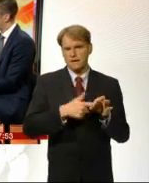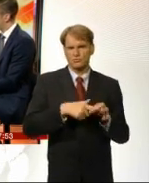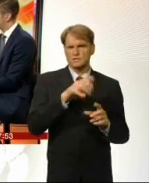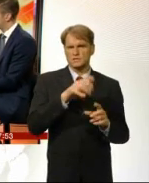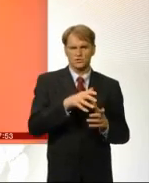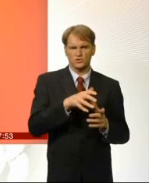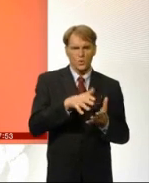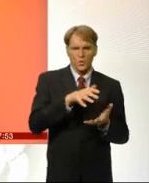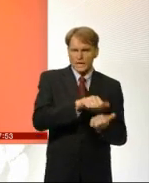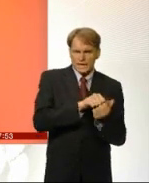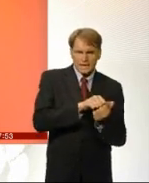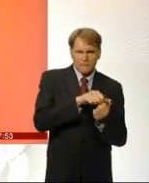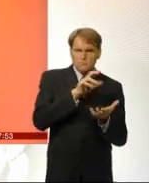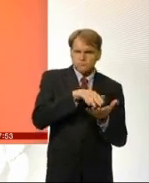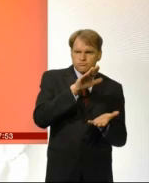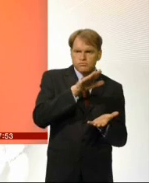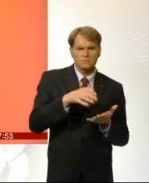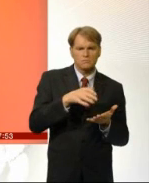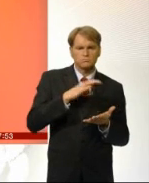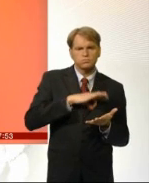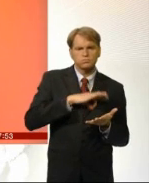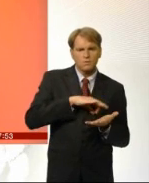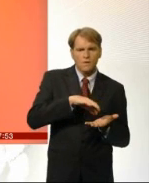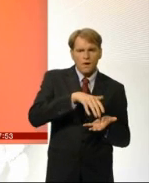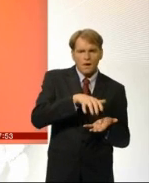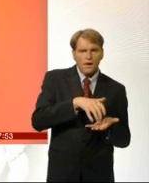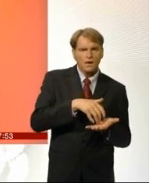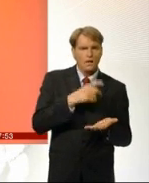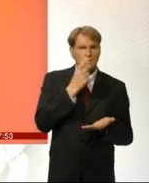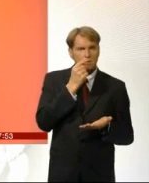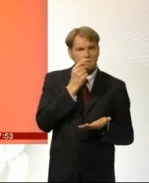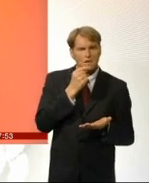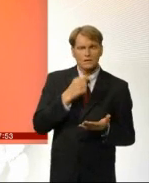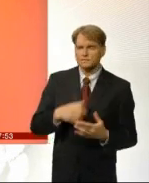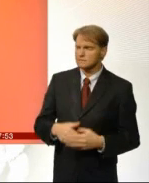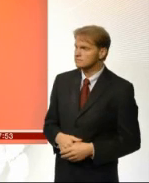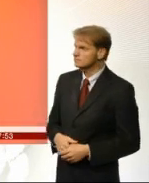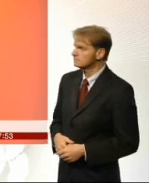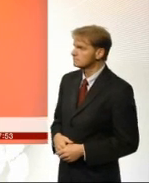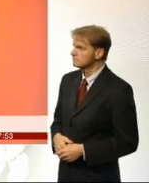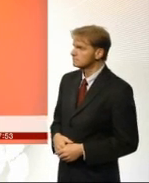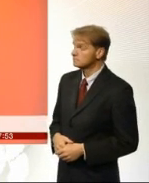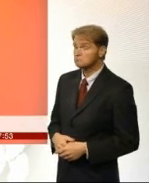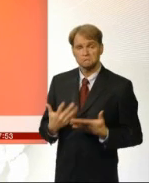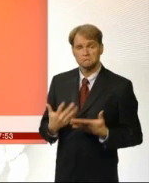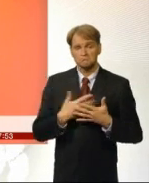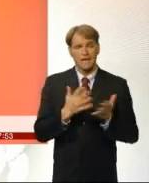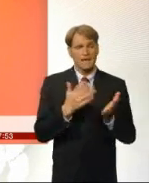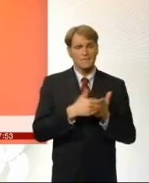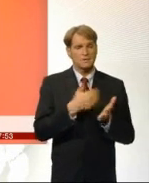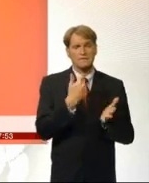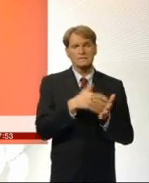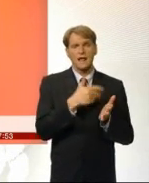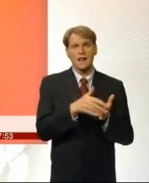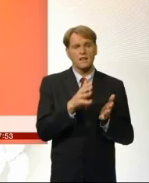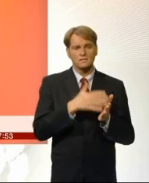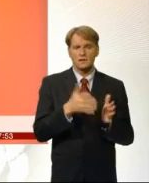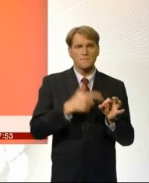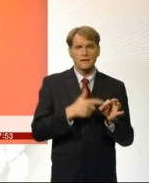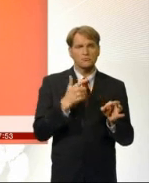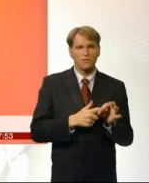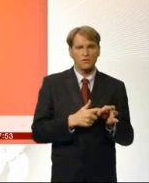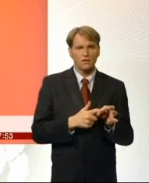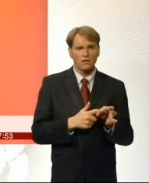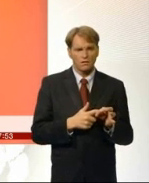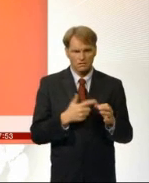the prices are falling. It's probably a bit unfair. I think it's fair to say any petrol retailer who says over the last 12 months they're not